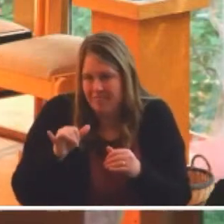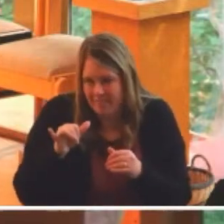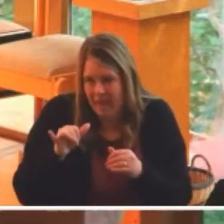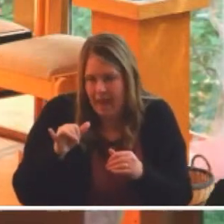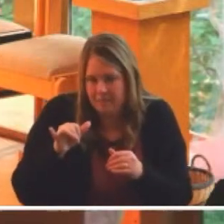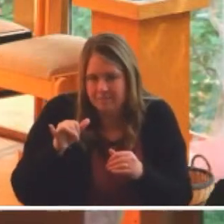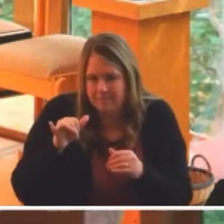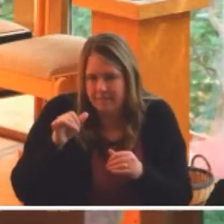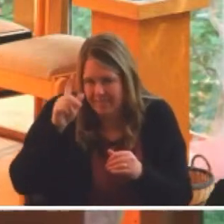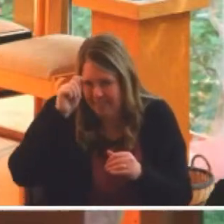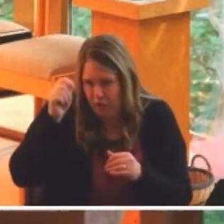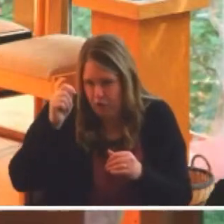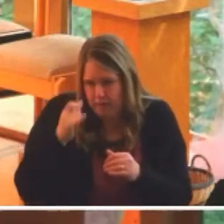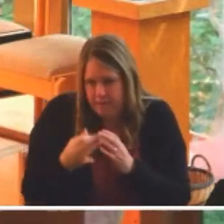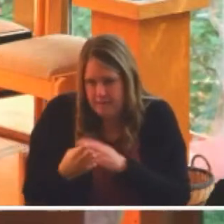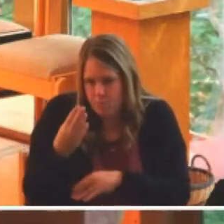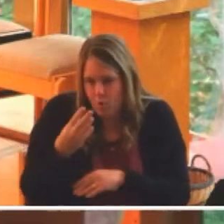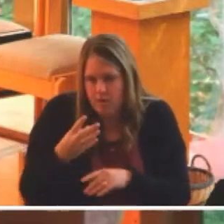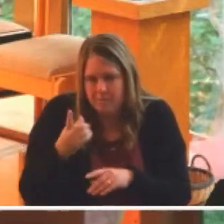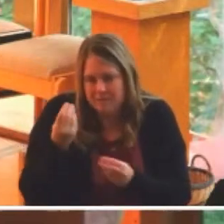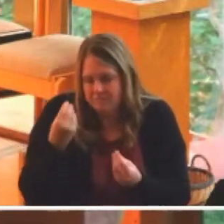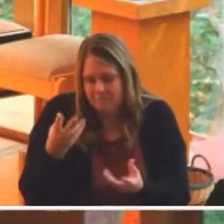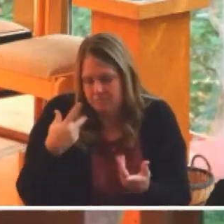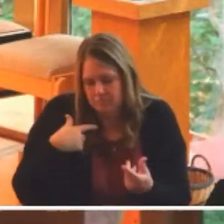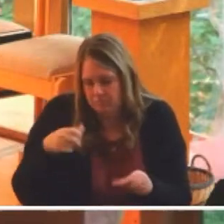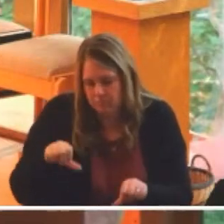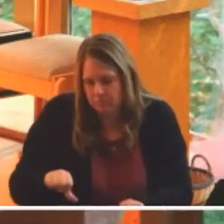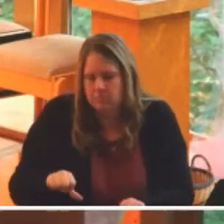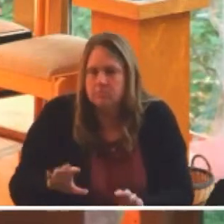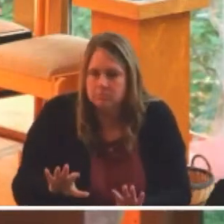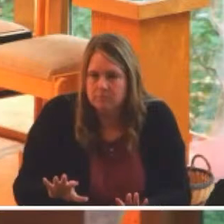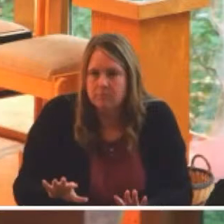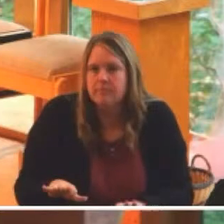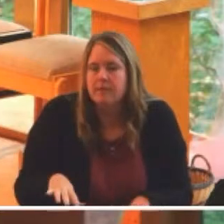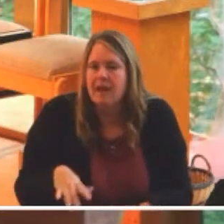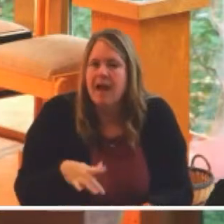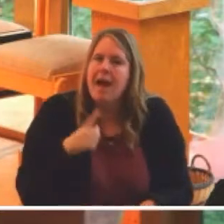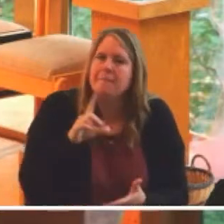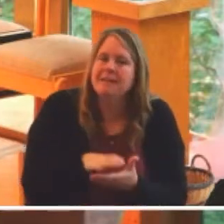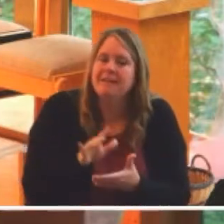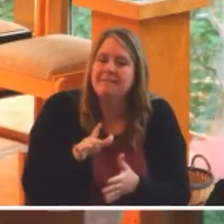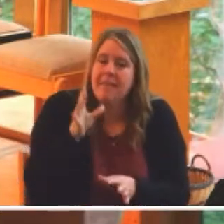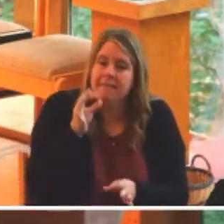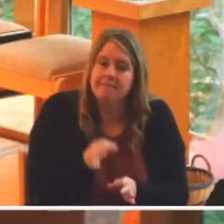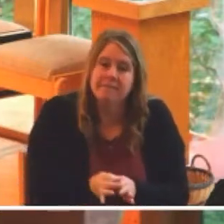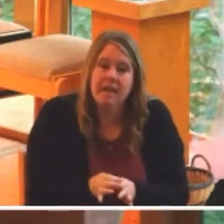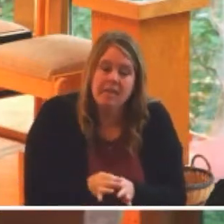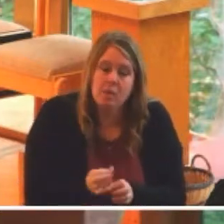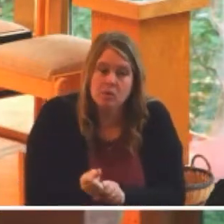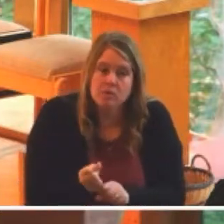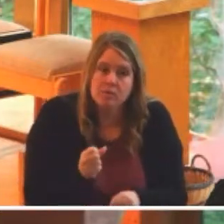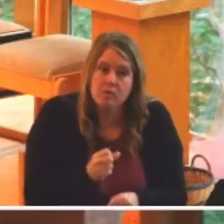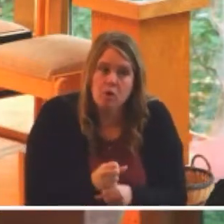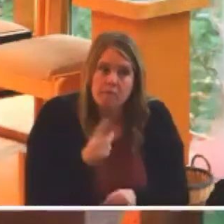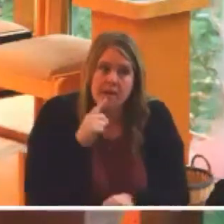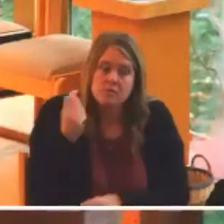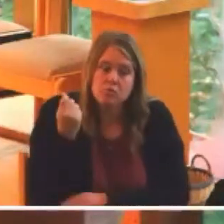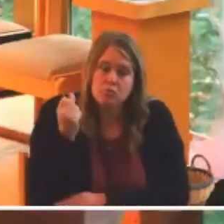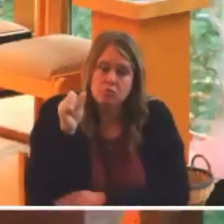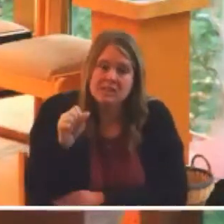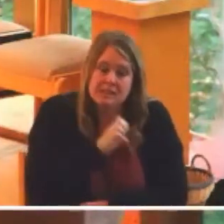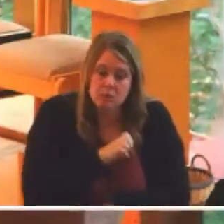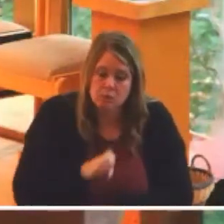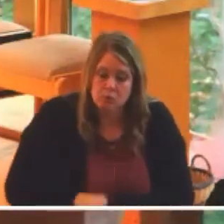because I recognize that this faith was formed as a part of resistance to empire, that Christ was crucified